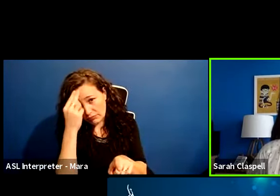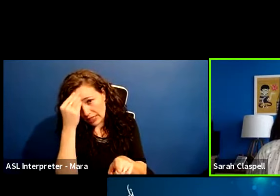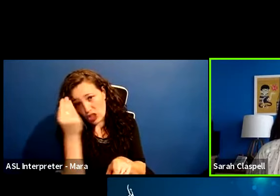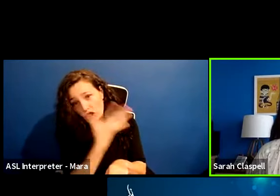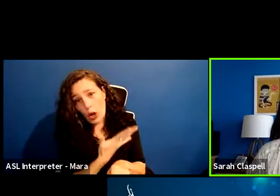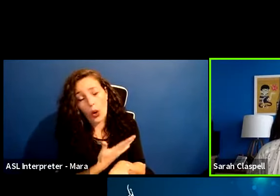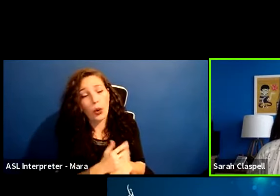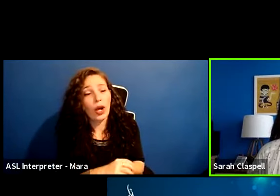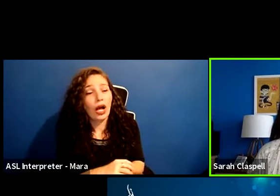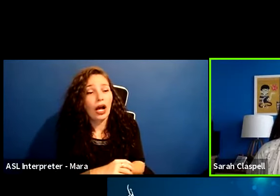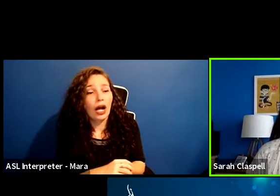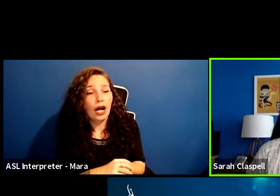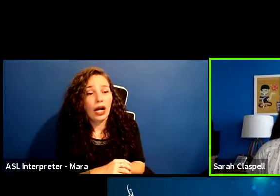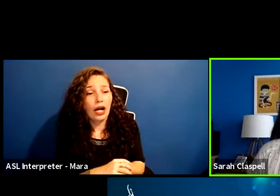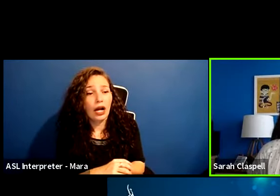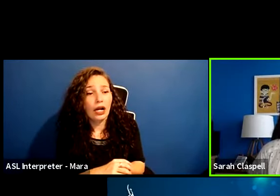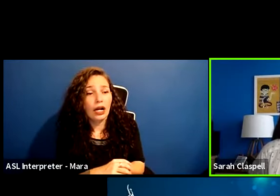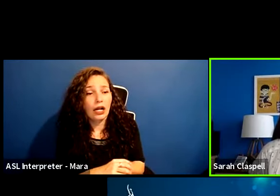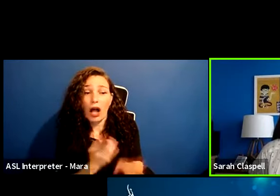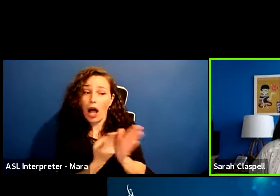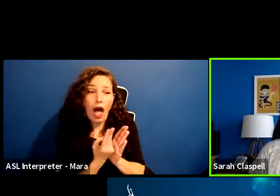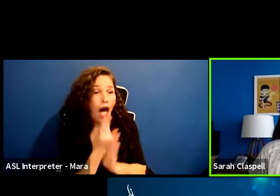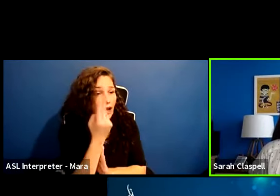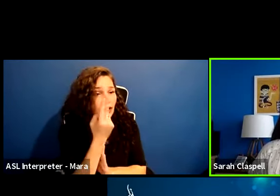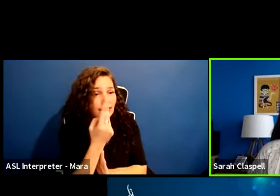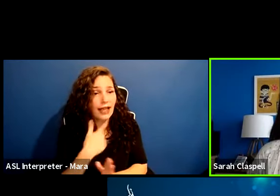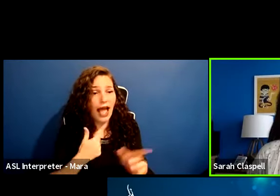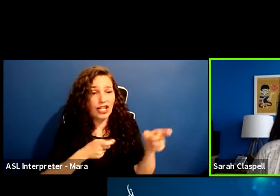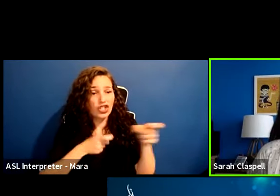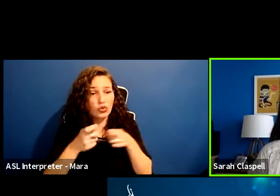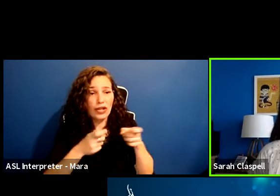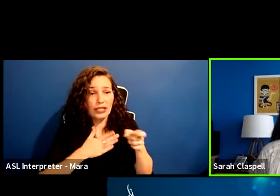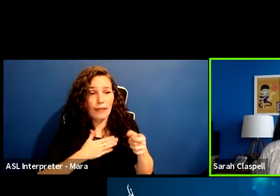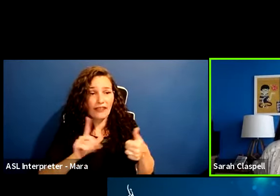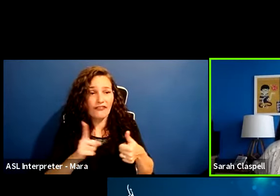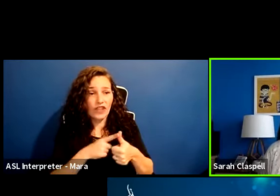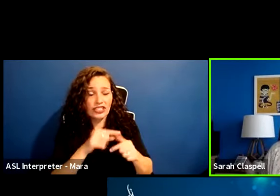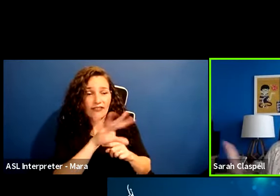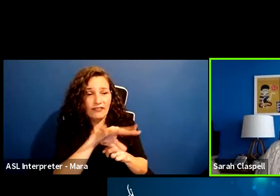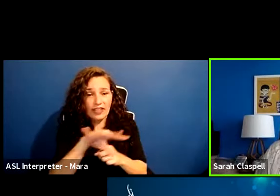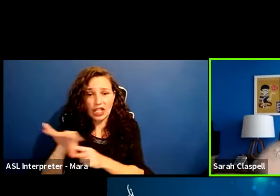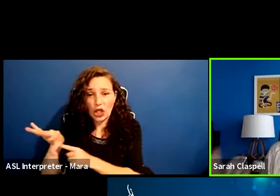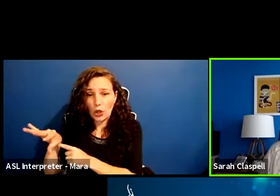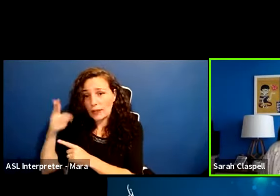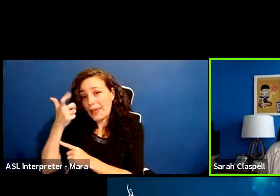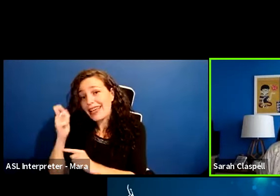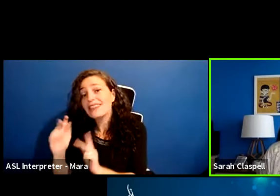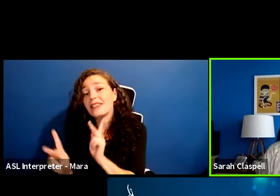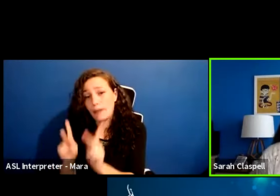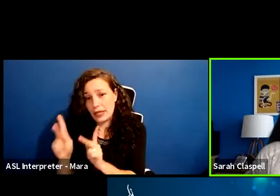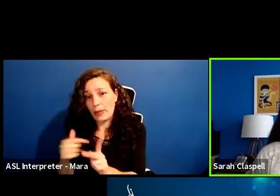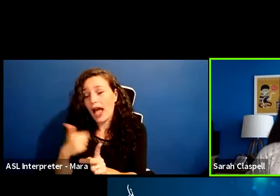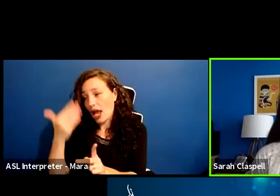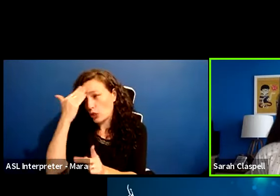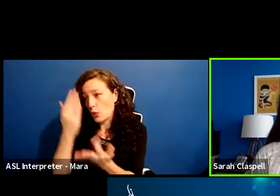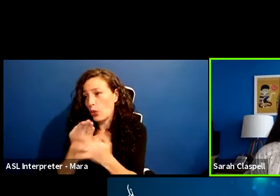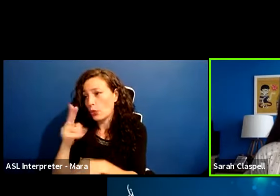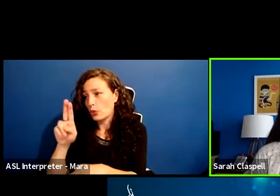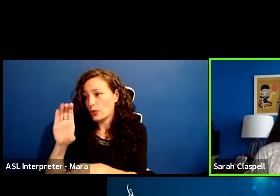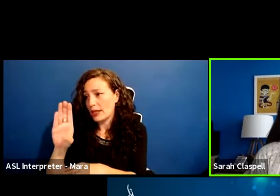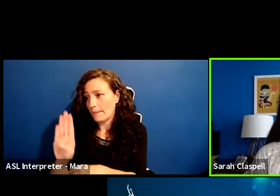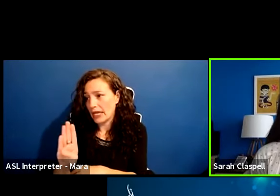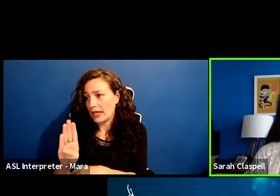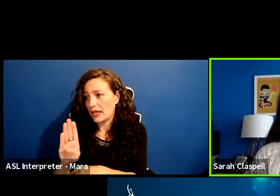uh, helped, you know, I, I directed my first, uh, videos and things because of people I knew through UCB who are,